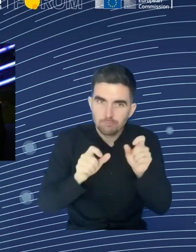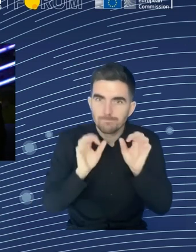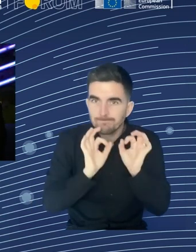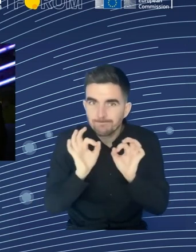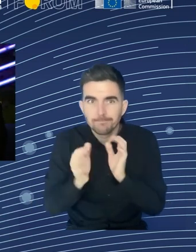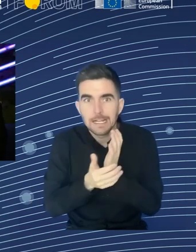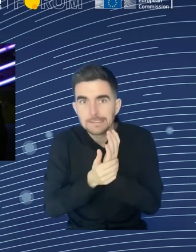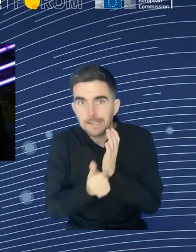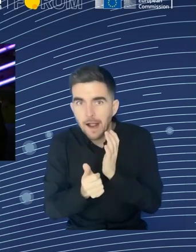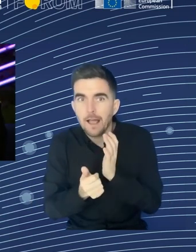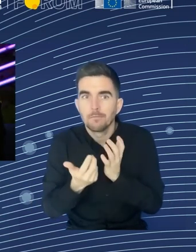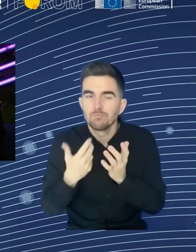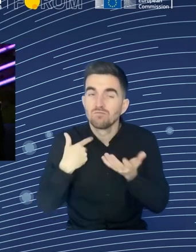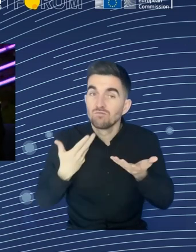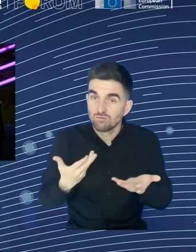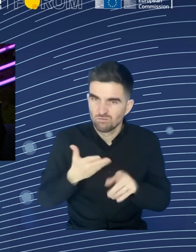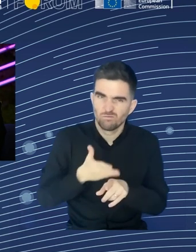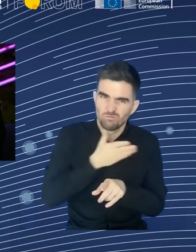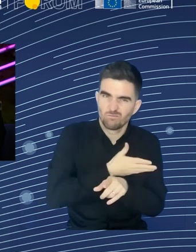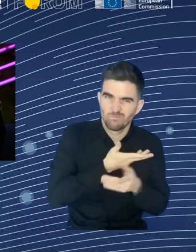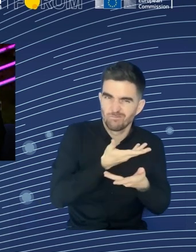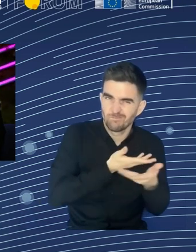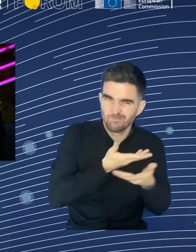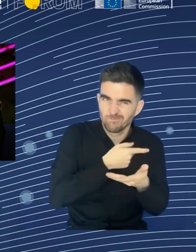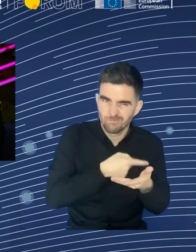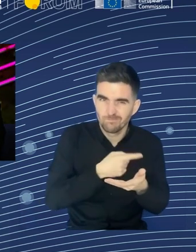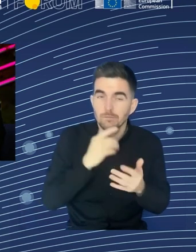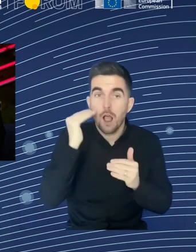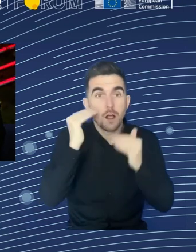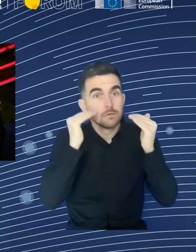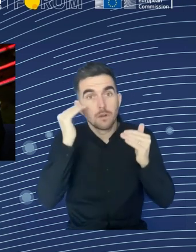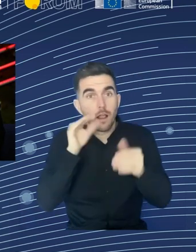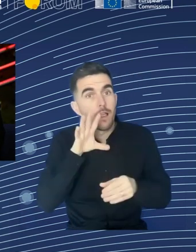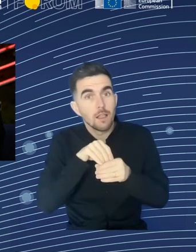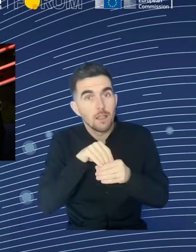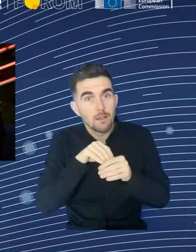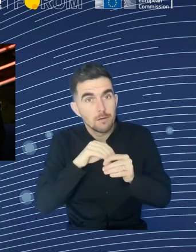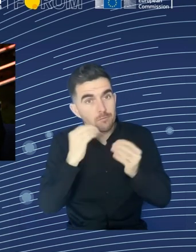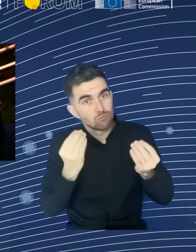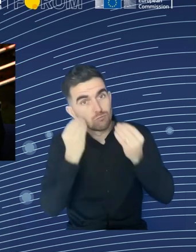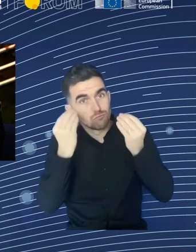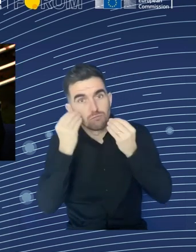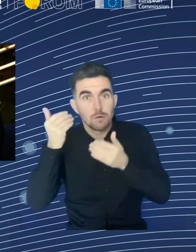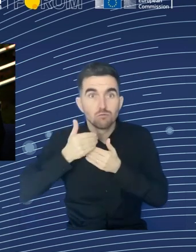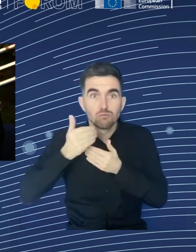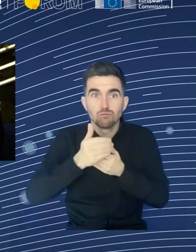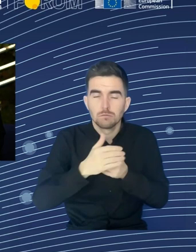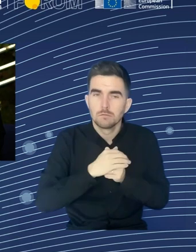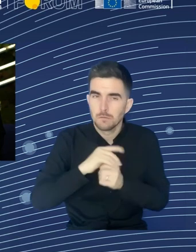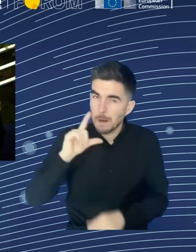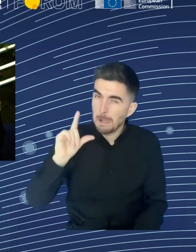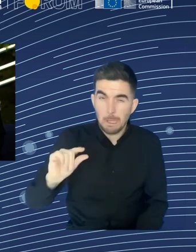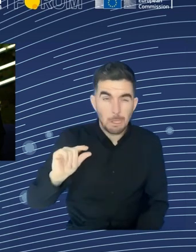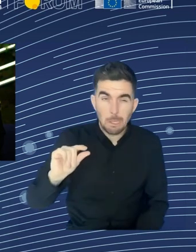not necessarily happening at the level it needs to. 16.5% of the 20 to 34-year-olds were neither in employment nor in education